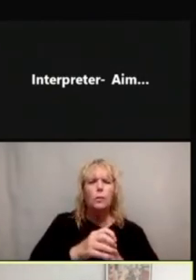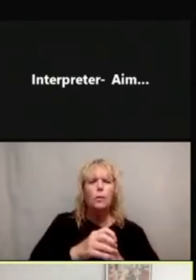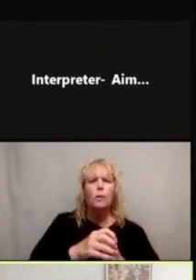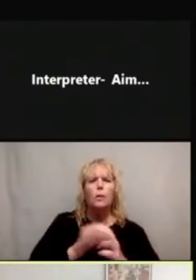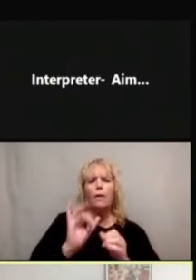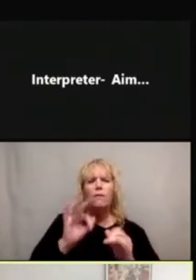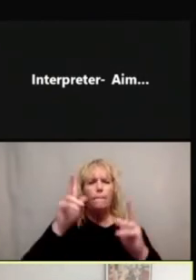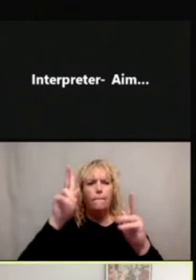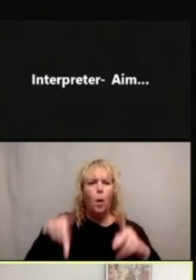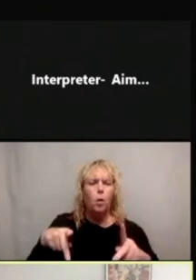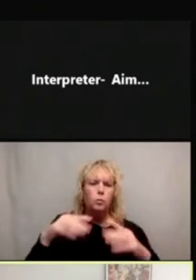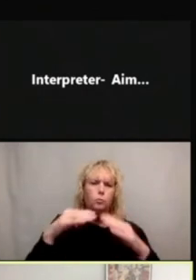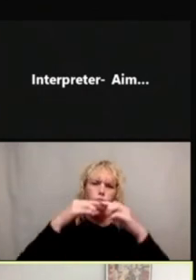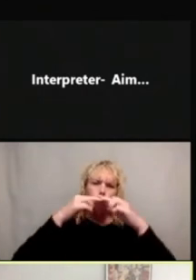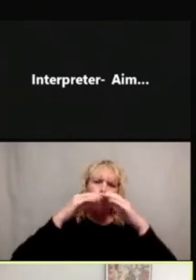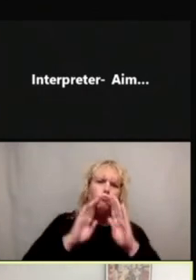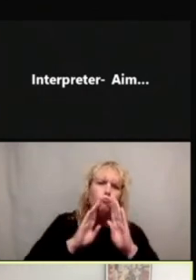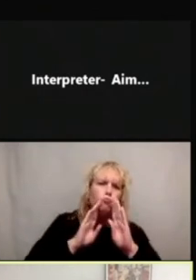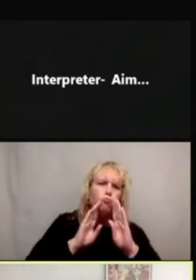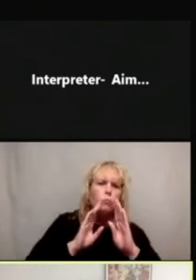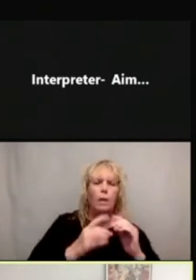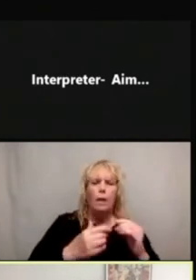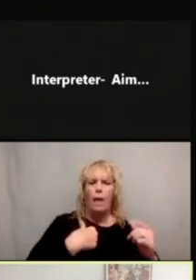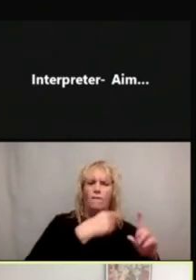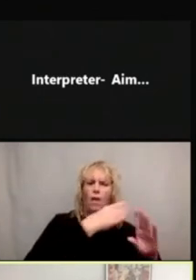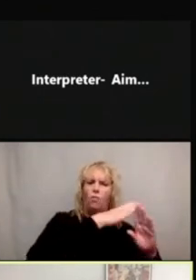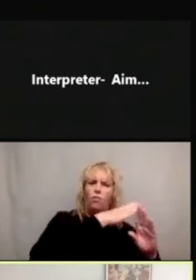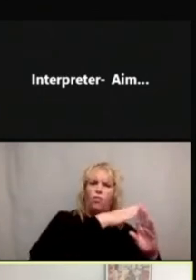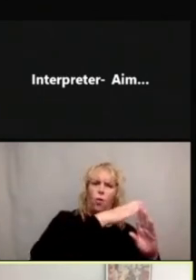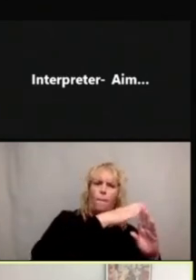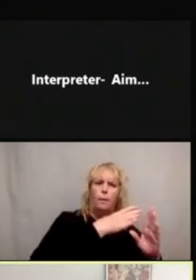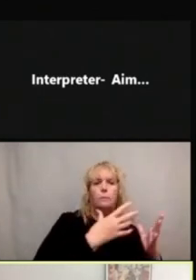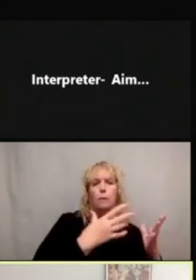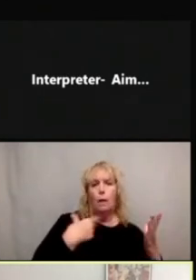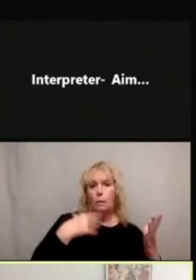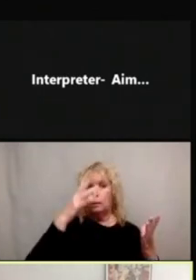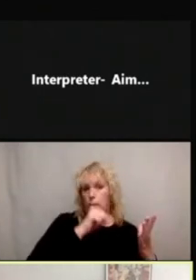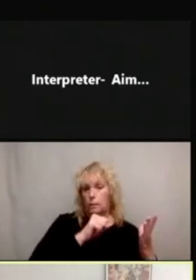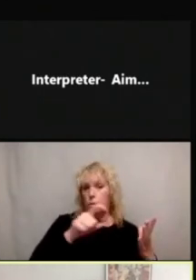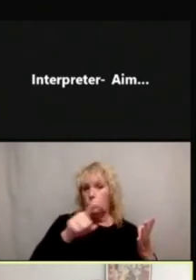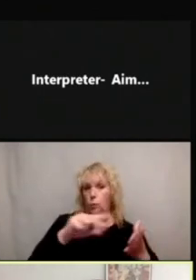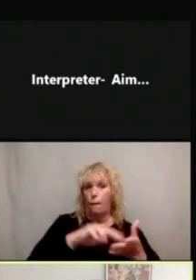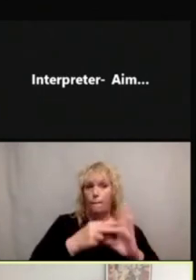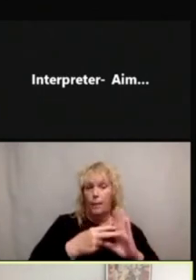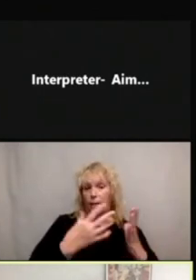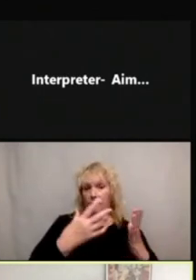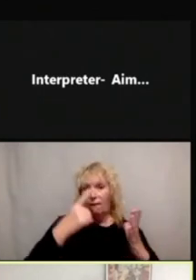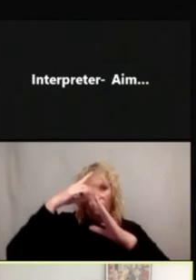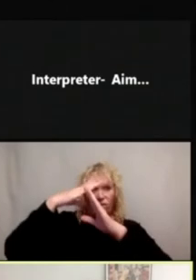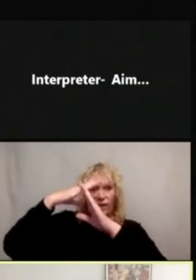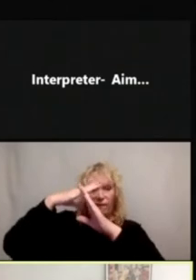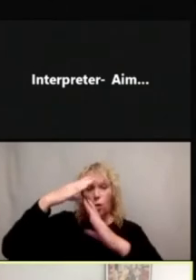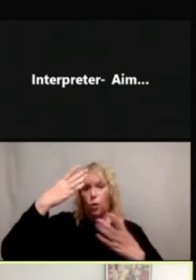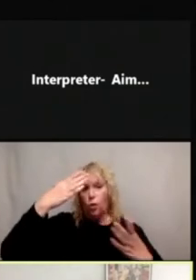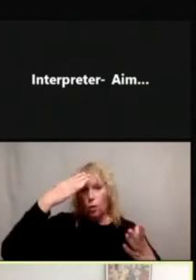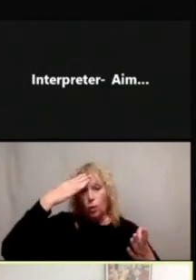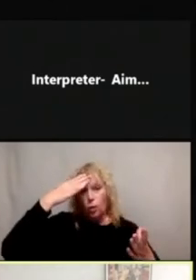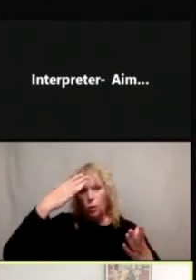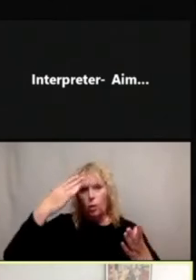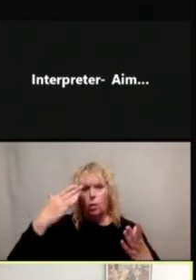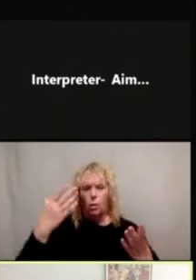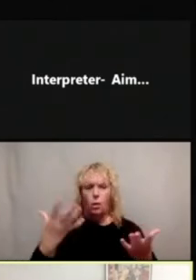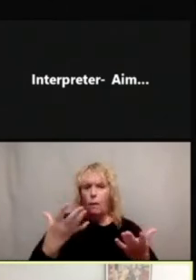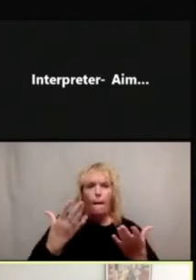of looking sad and the thermometer next to them to symbolize a fever. And again, a lot of folks might know what the thermometer means, but we